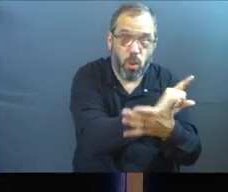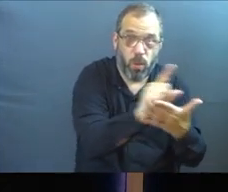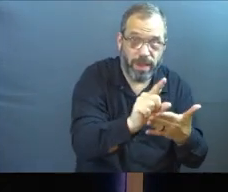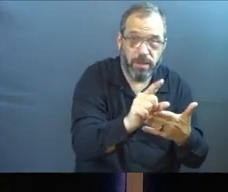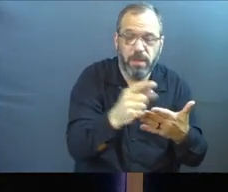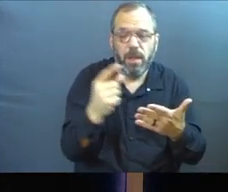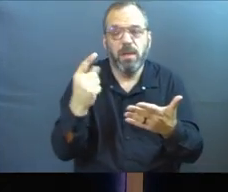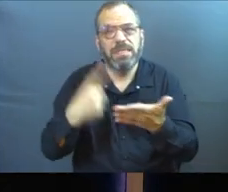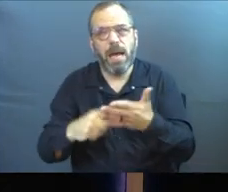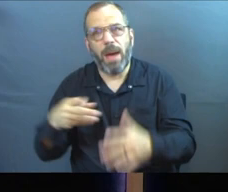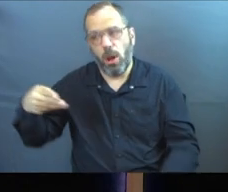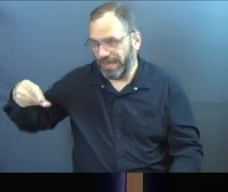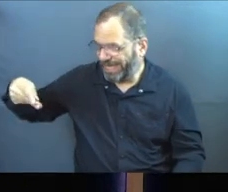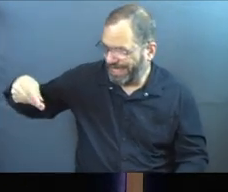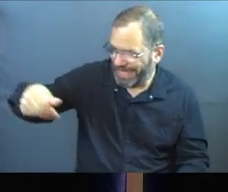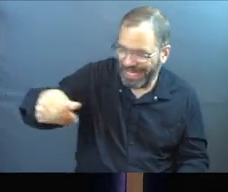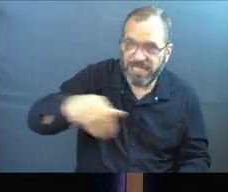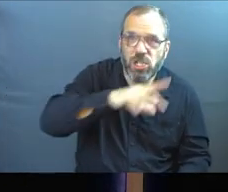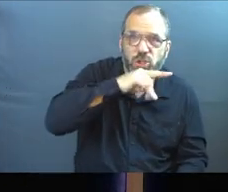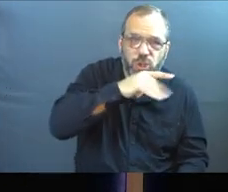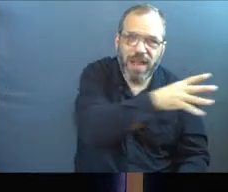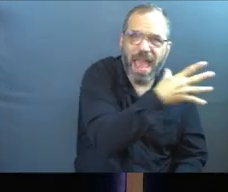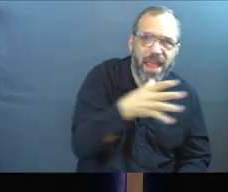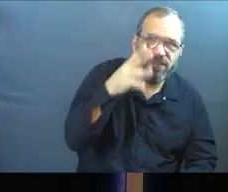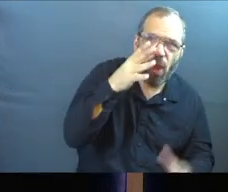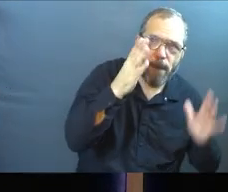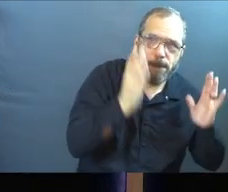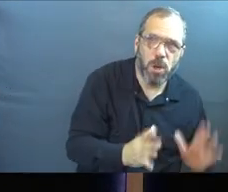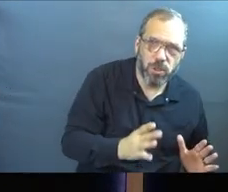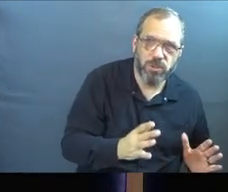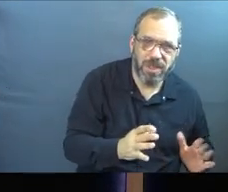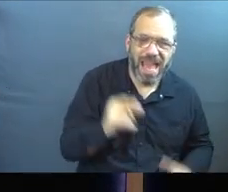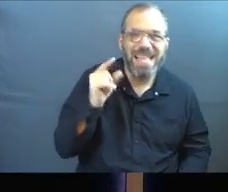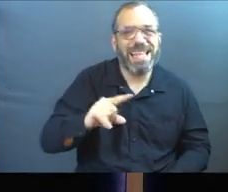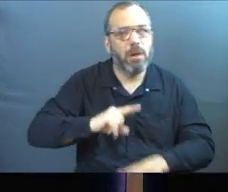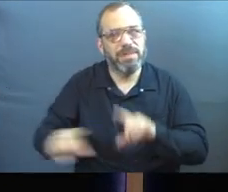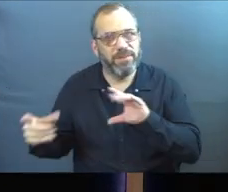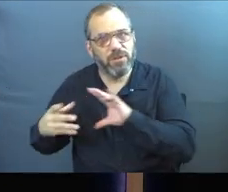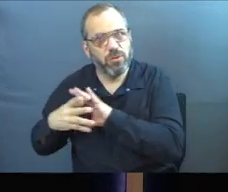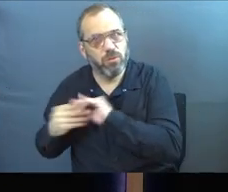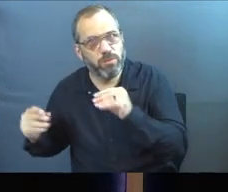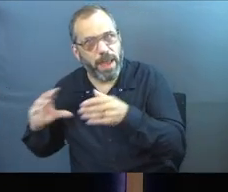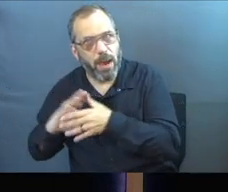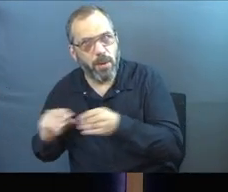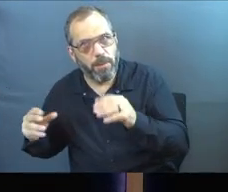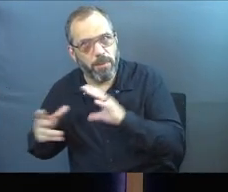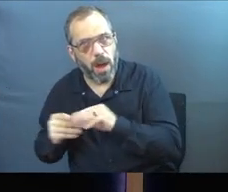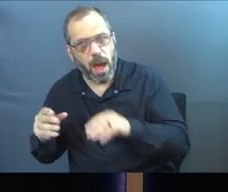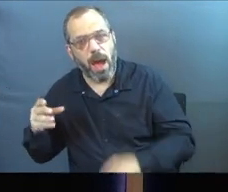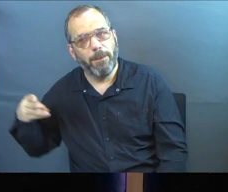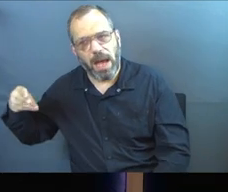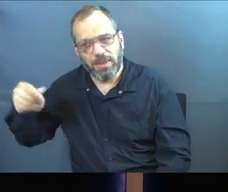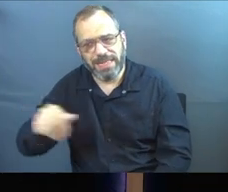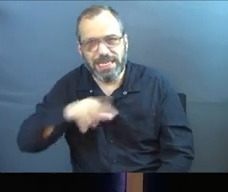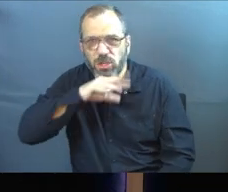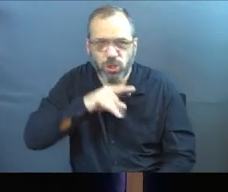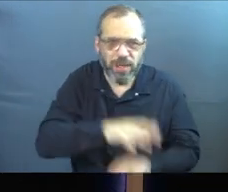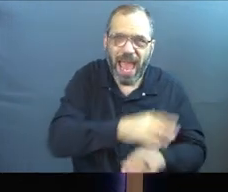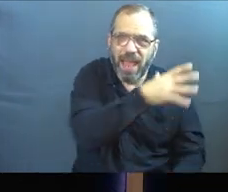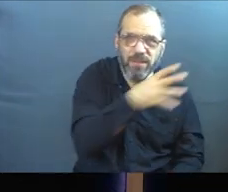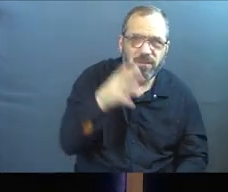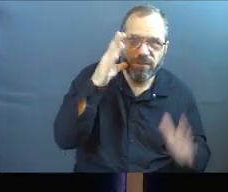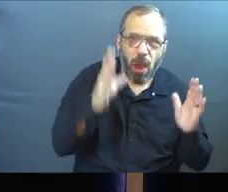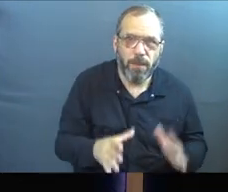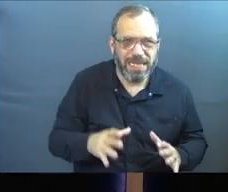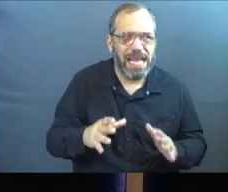week, we talked about seeds and dirt and farmers. This is a different parable about seeds and dirt and farmers.